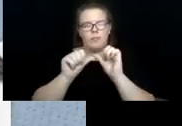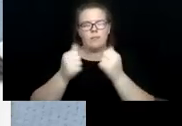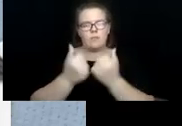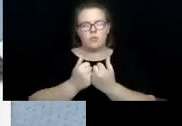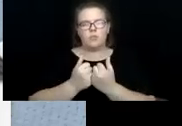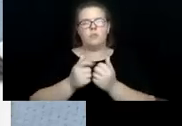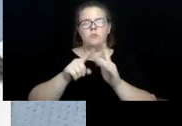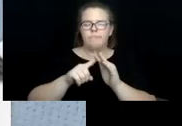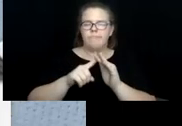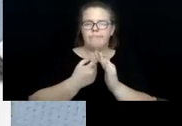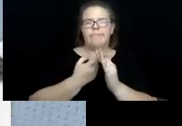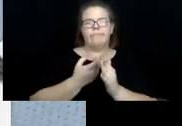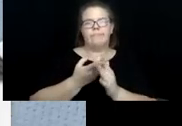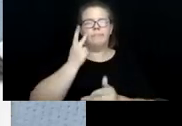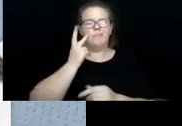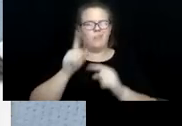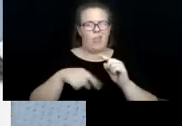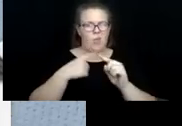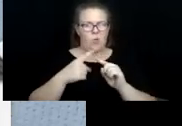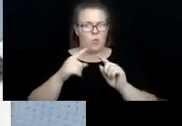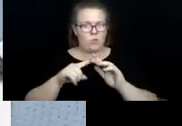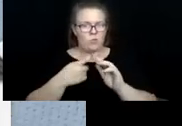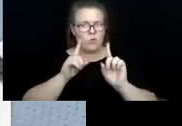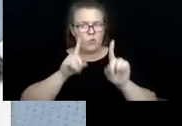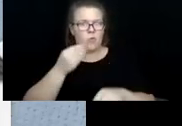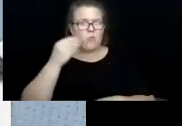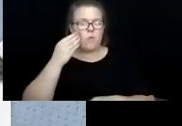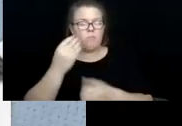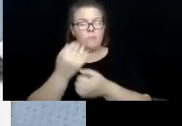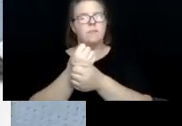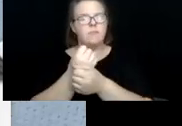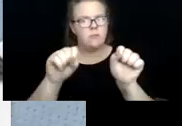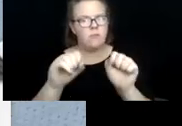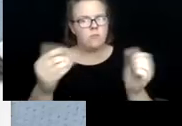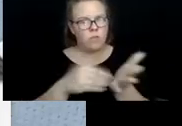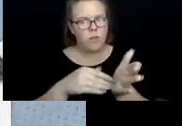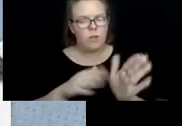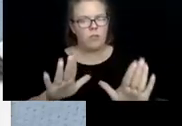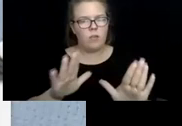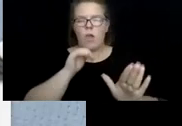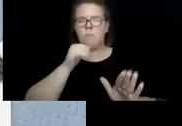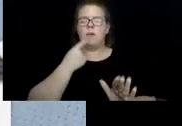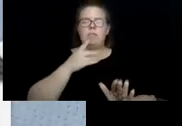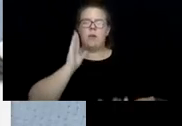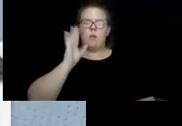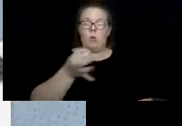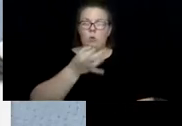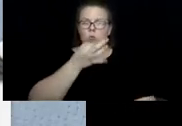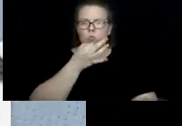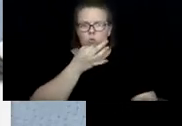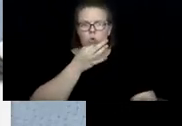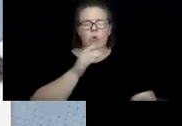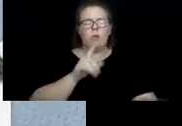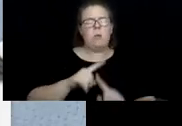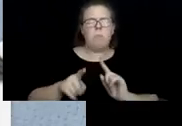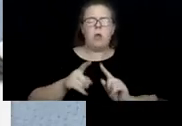to begin to see when we can start home visiting in a safe manner. Once again, I'm not saying it's going to be very soon, but, uh, but we are